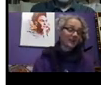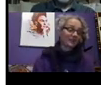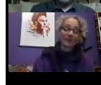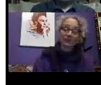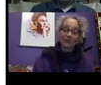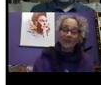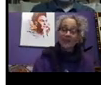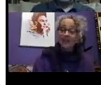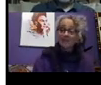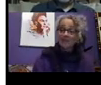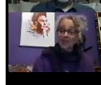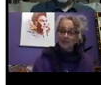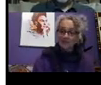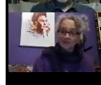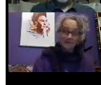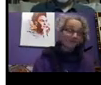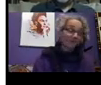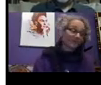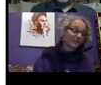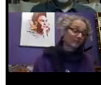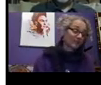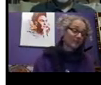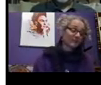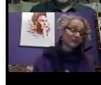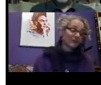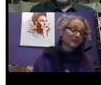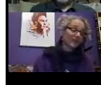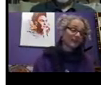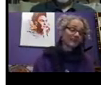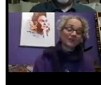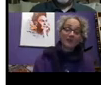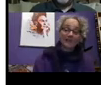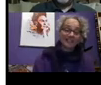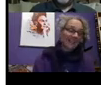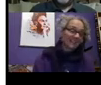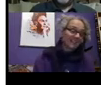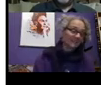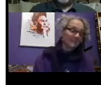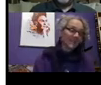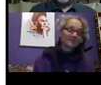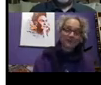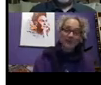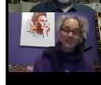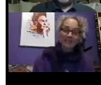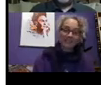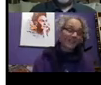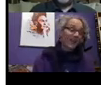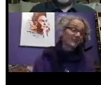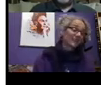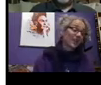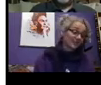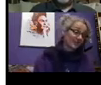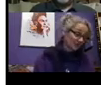or guide or show up, having to hope that the spot that you've booked for your wheelchair or your mobility aid hasn't been taken by baggage,